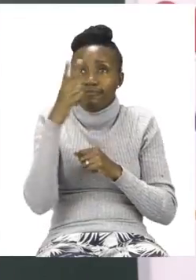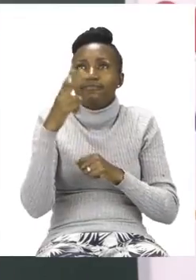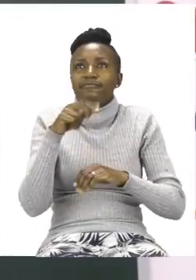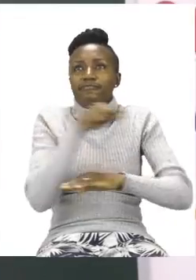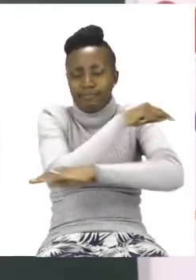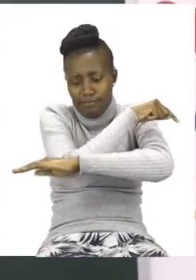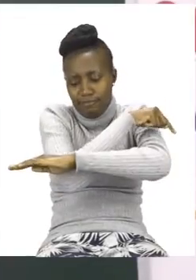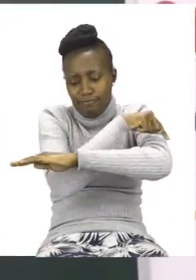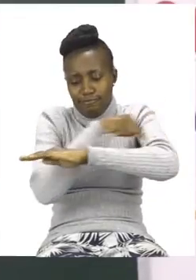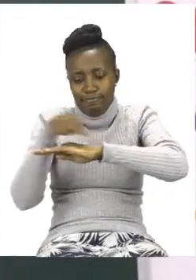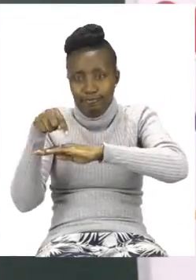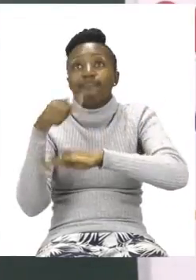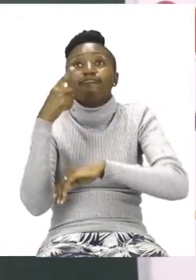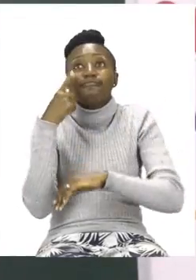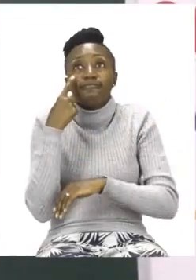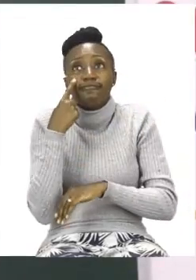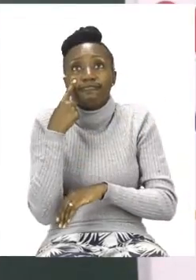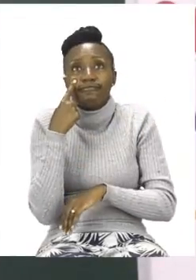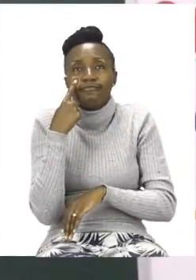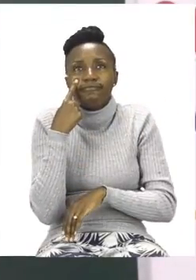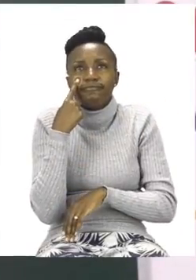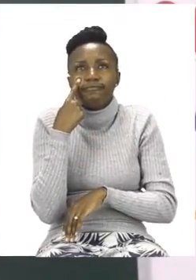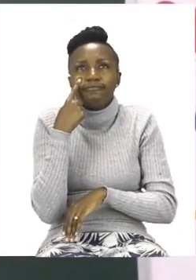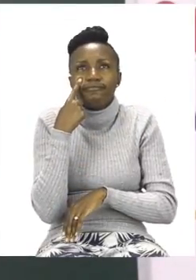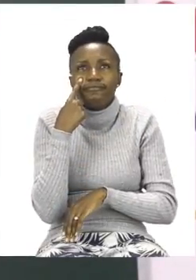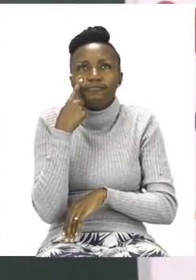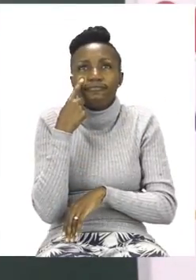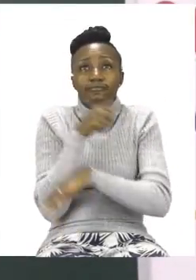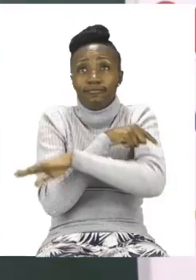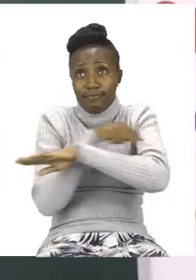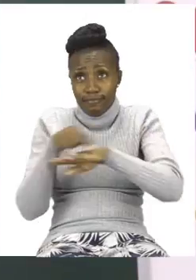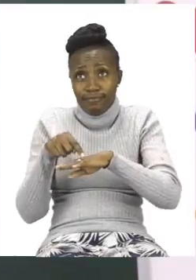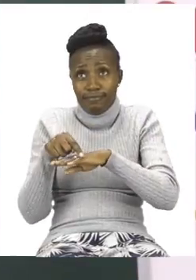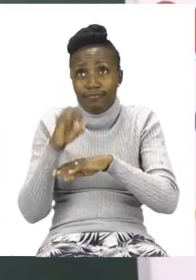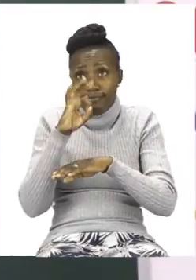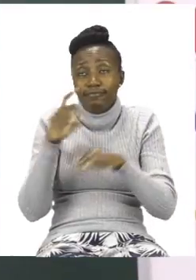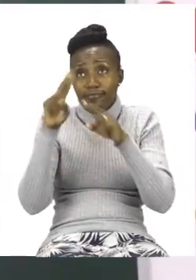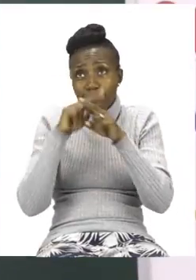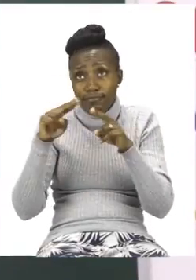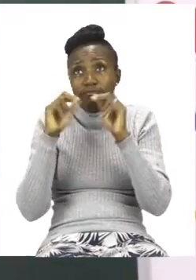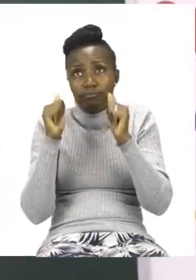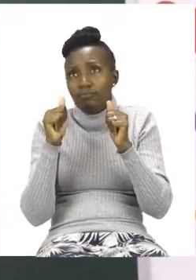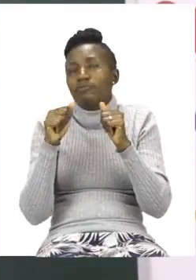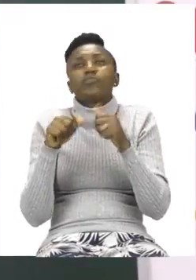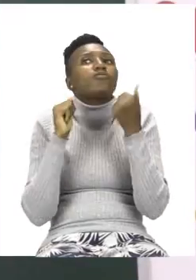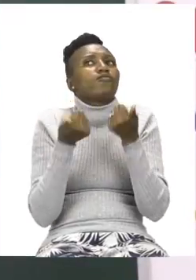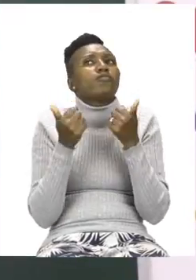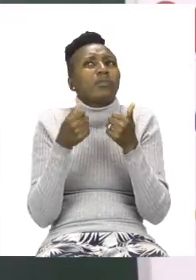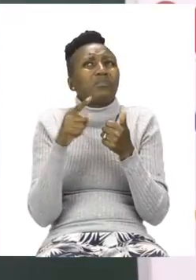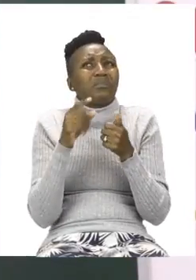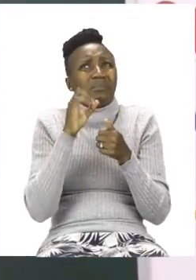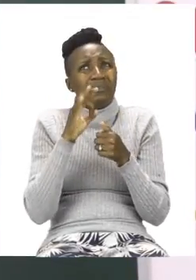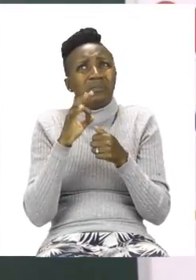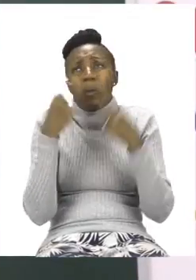is a ruler. Now a ruler when used correctly is not dangerous. But if you decide